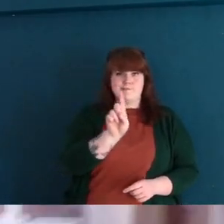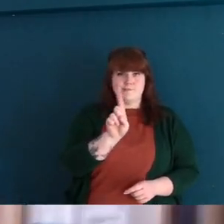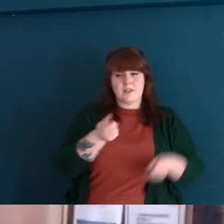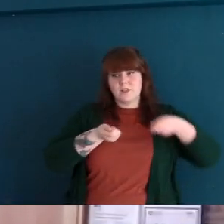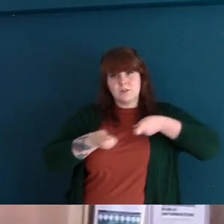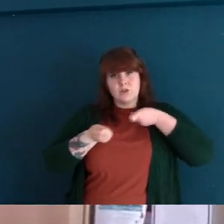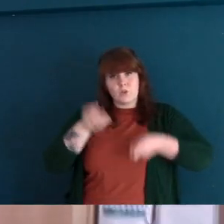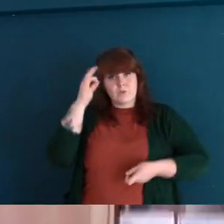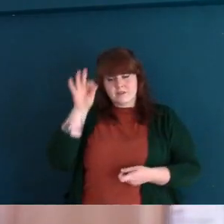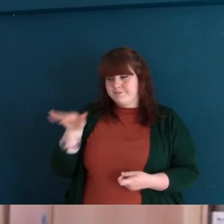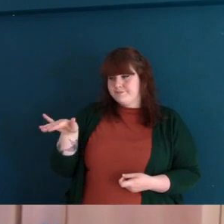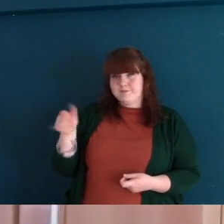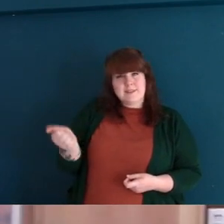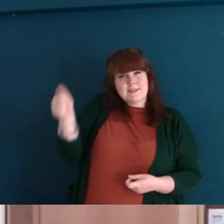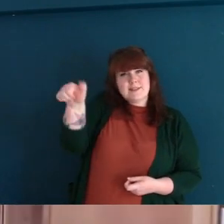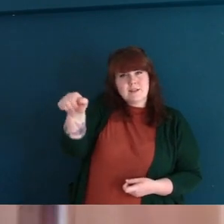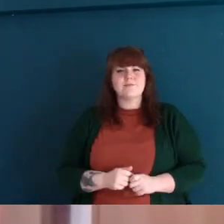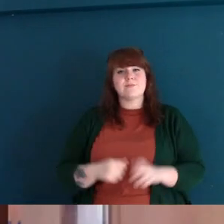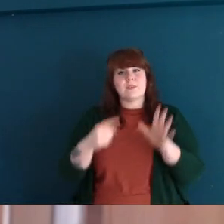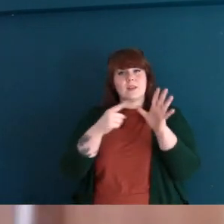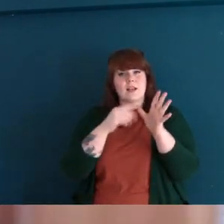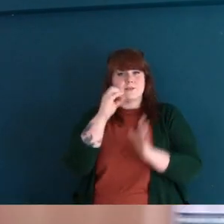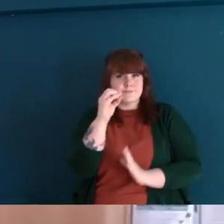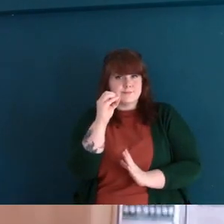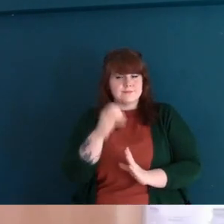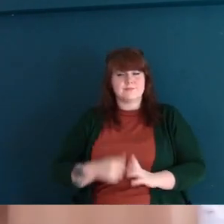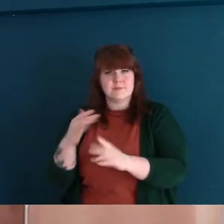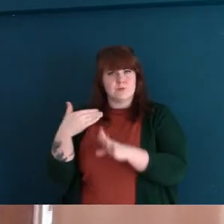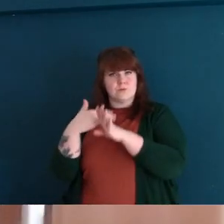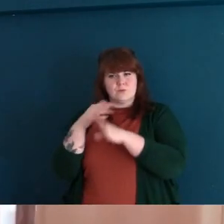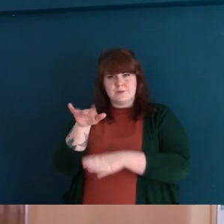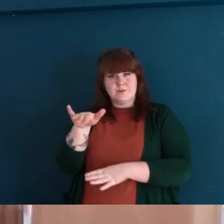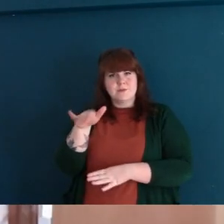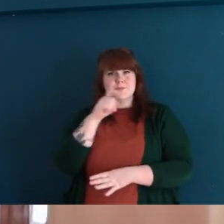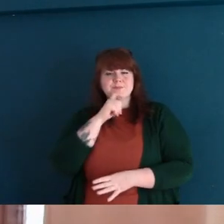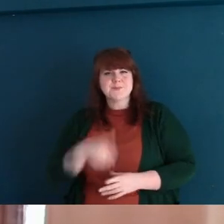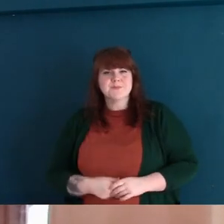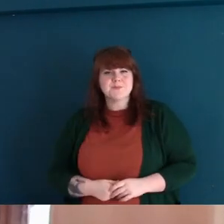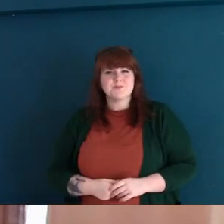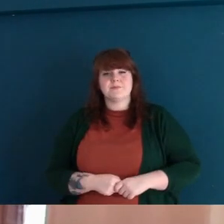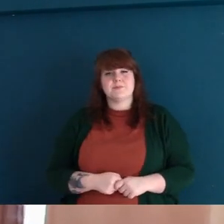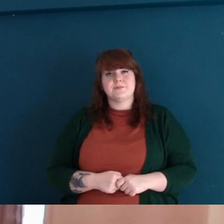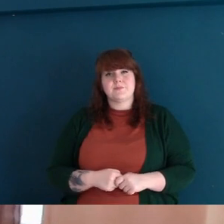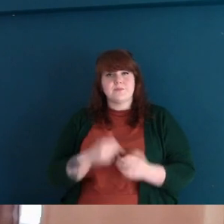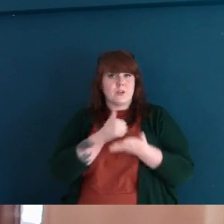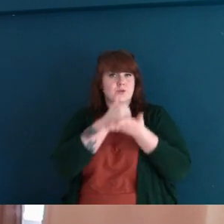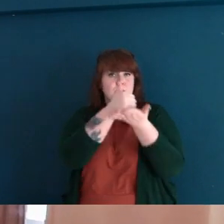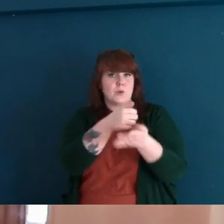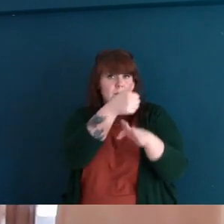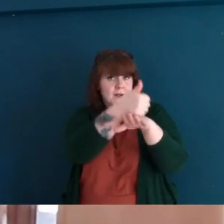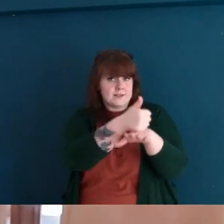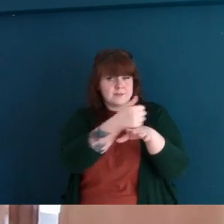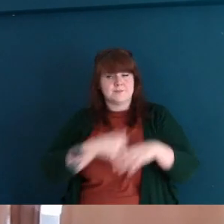A0, the first corridor. In A0 we have the Department of Support,